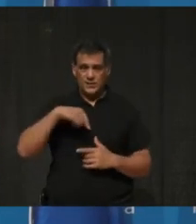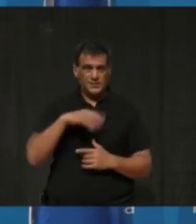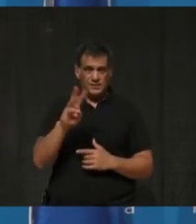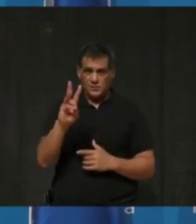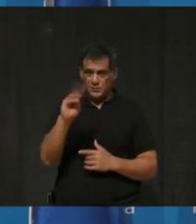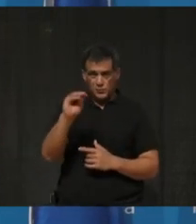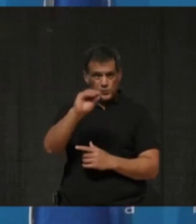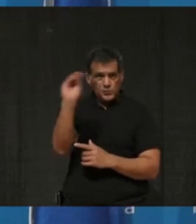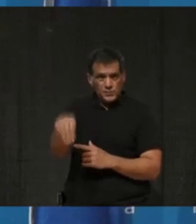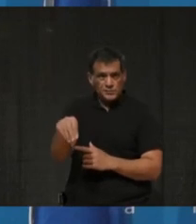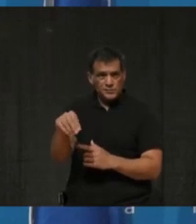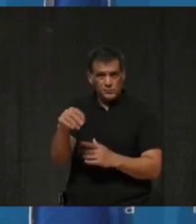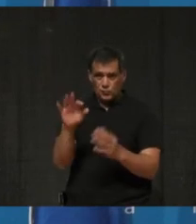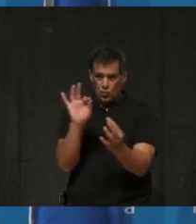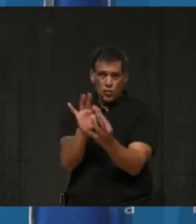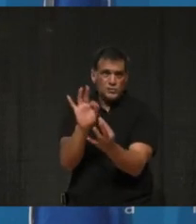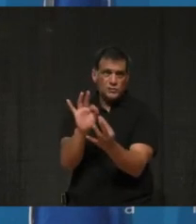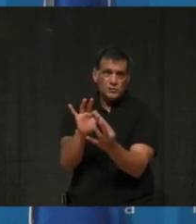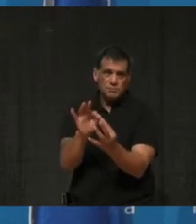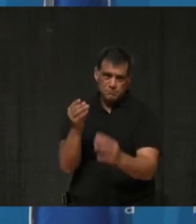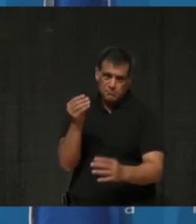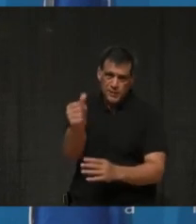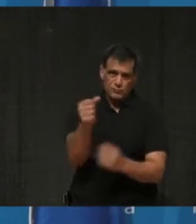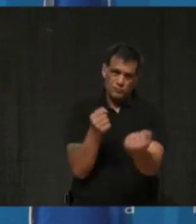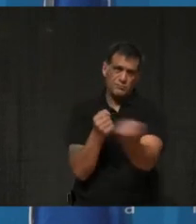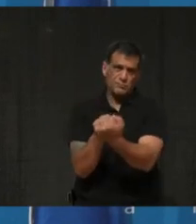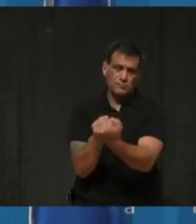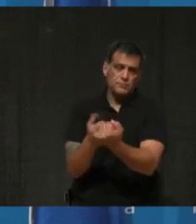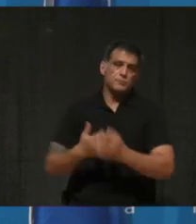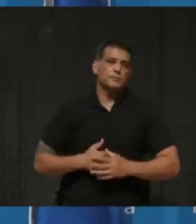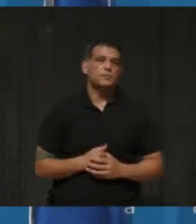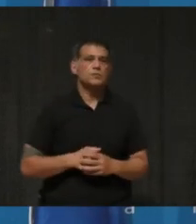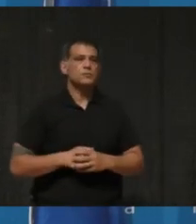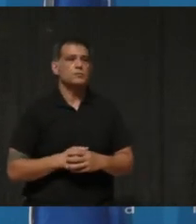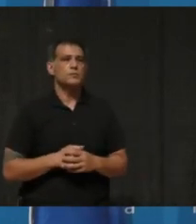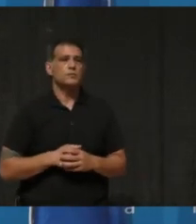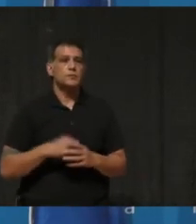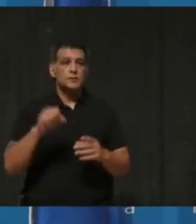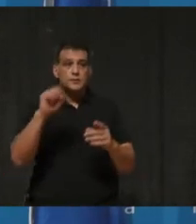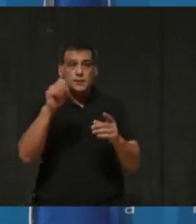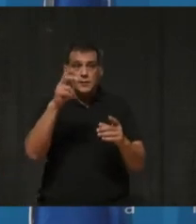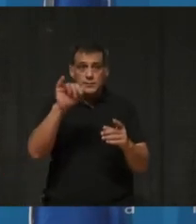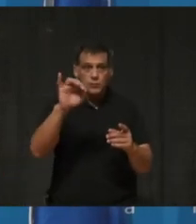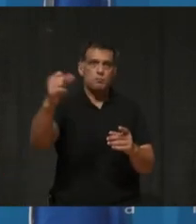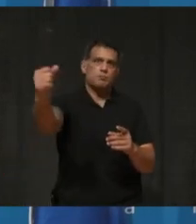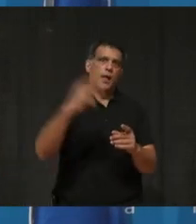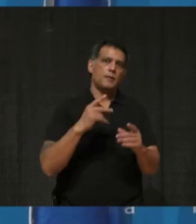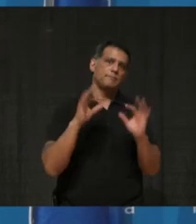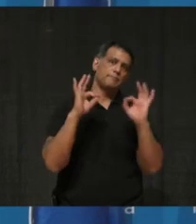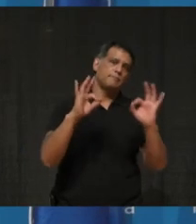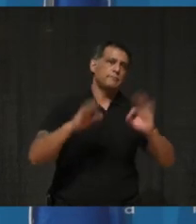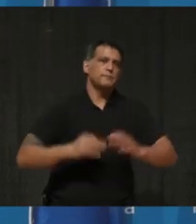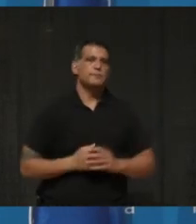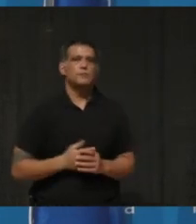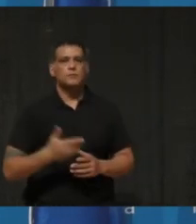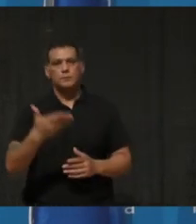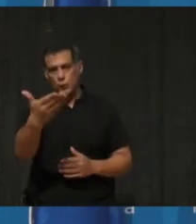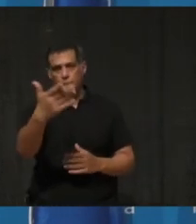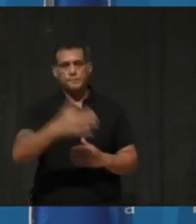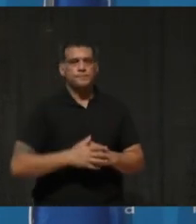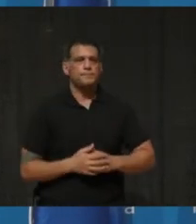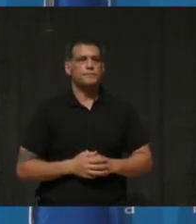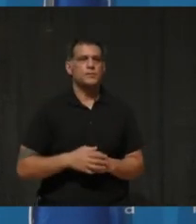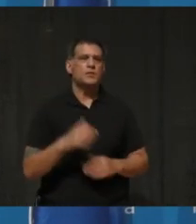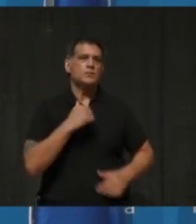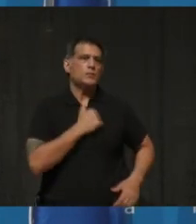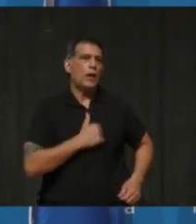Thank you. Thanks very much. I think we have... Can we get Ashley back? Okay, great. Yeah, we got Ashley back. Go ahead, Ashley. So sorry